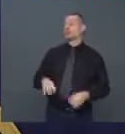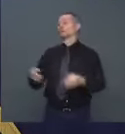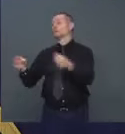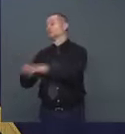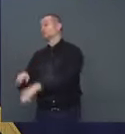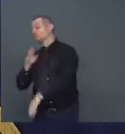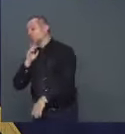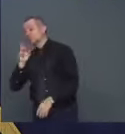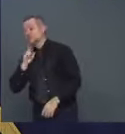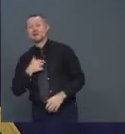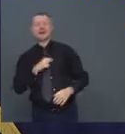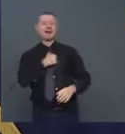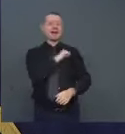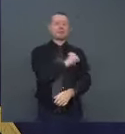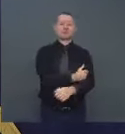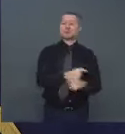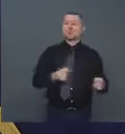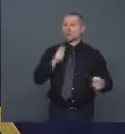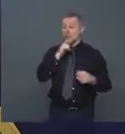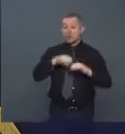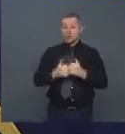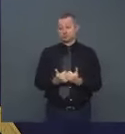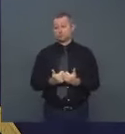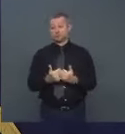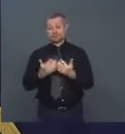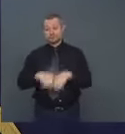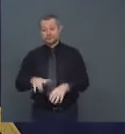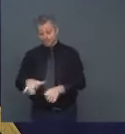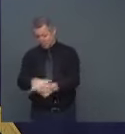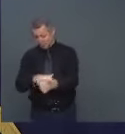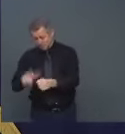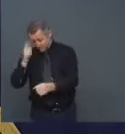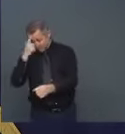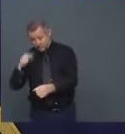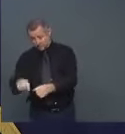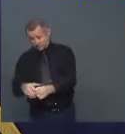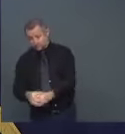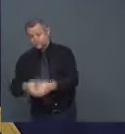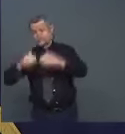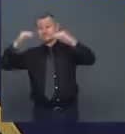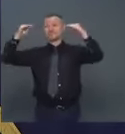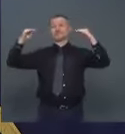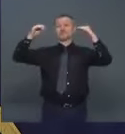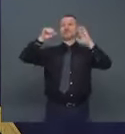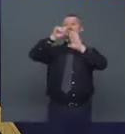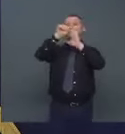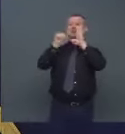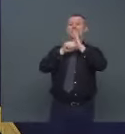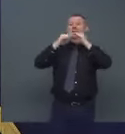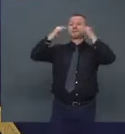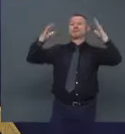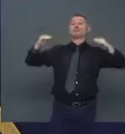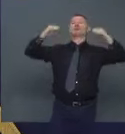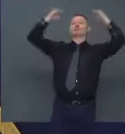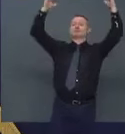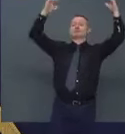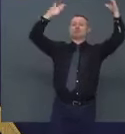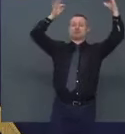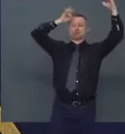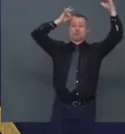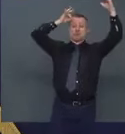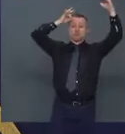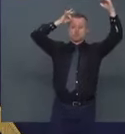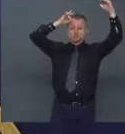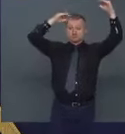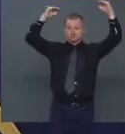The way it works is you have local government, have state government, and you have federal government. Local governments